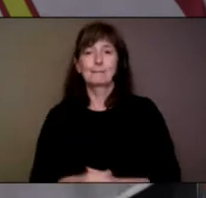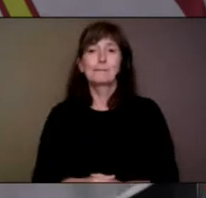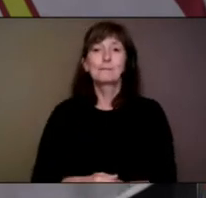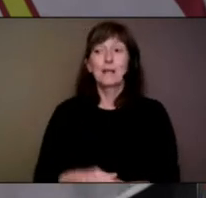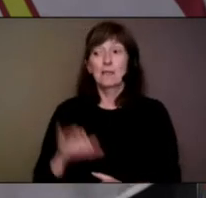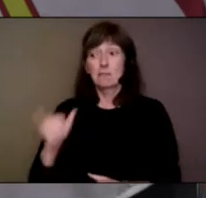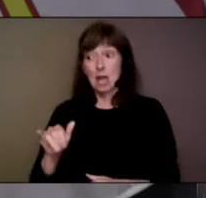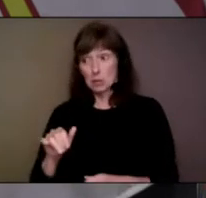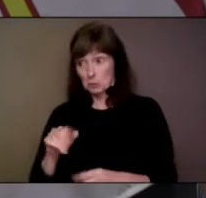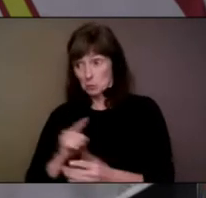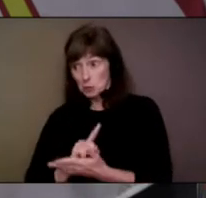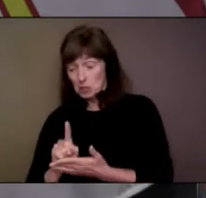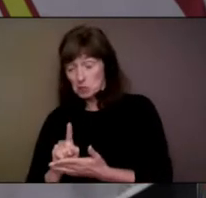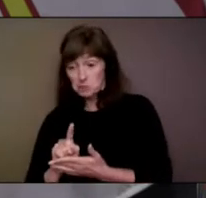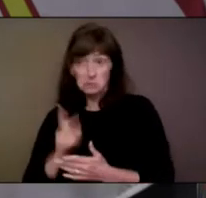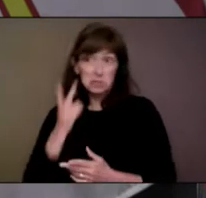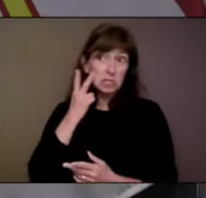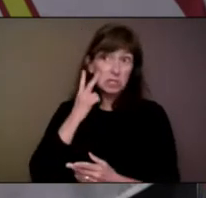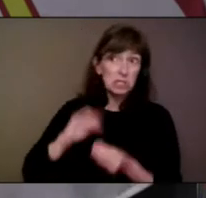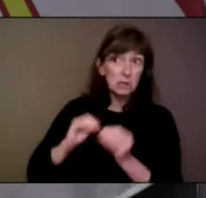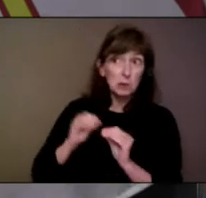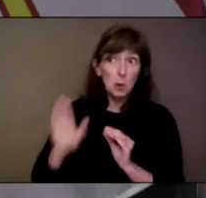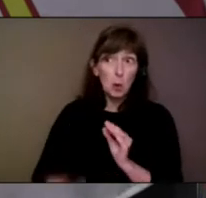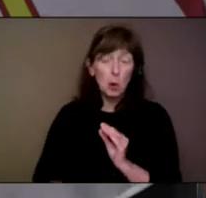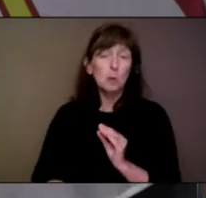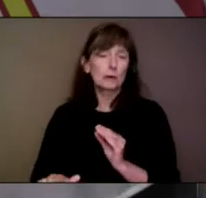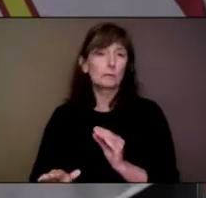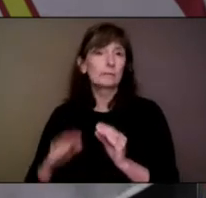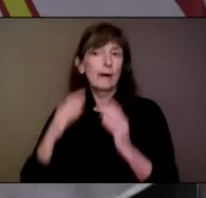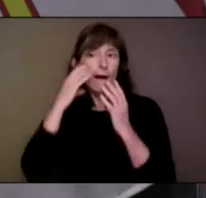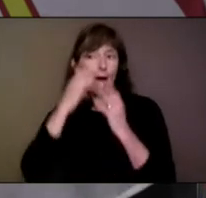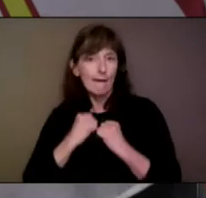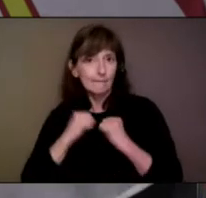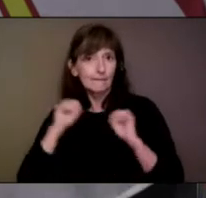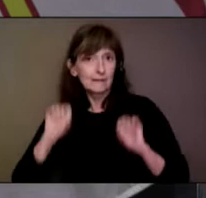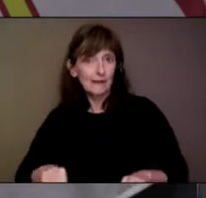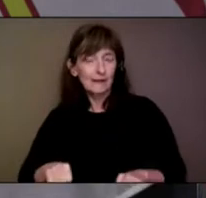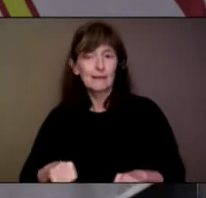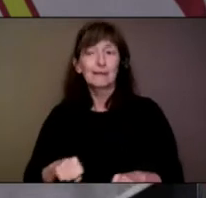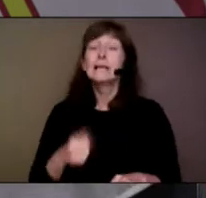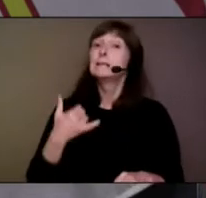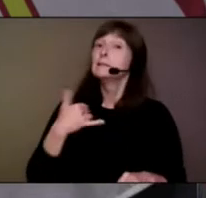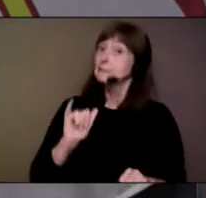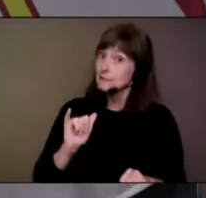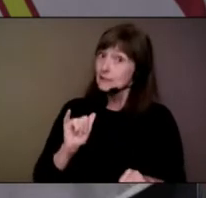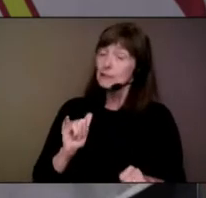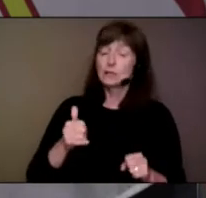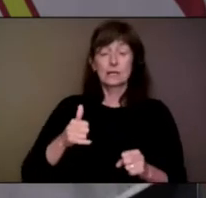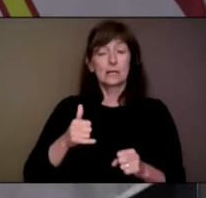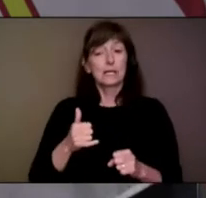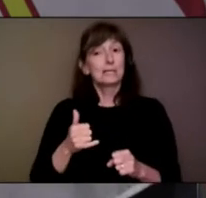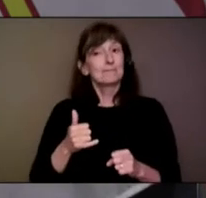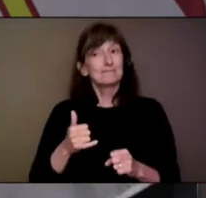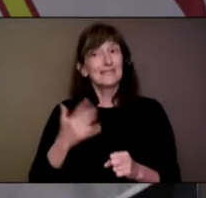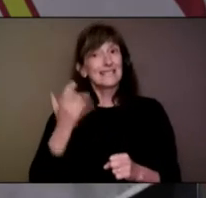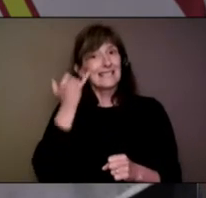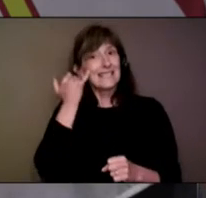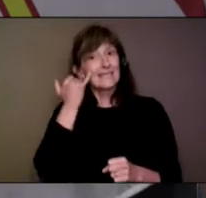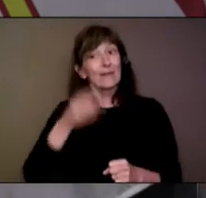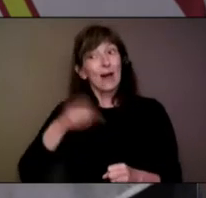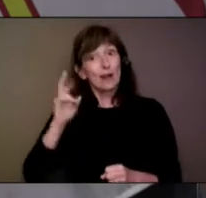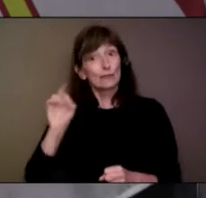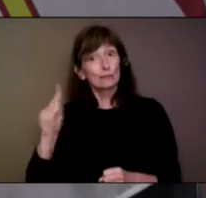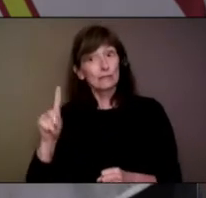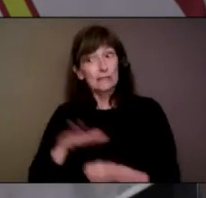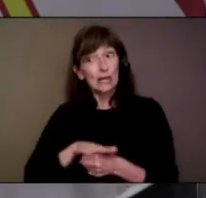epidemiology. Masking will continue to be strongly recommended by public health, particularly in those situations that are higher risk for